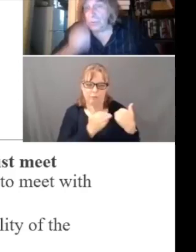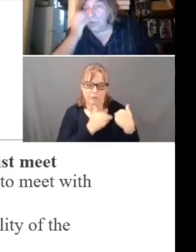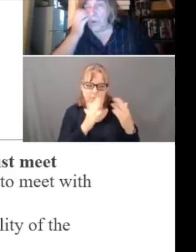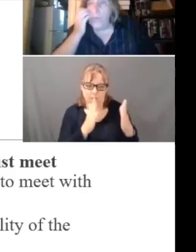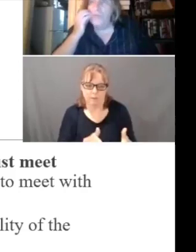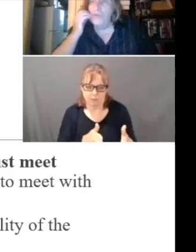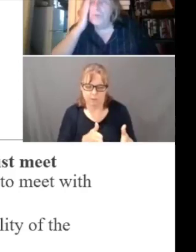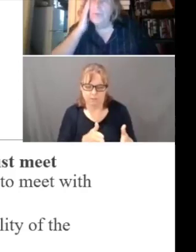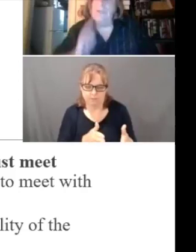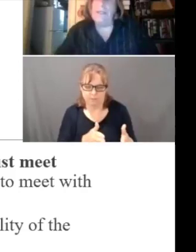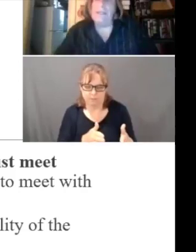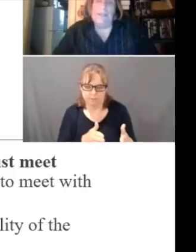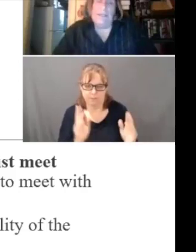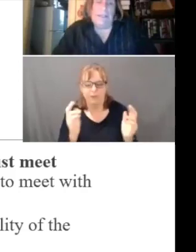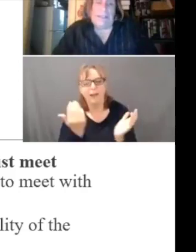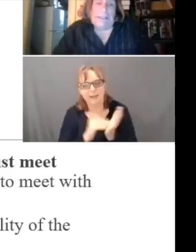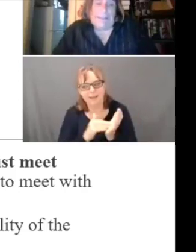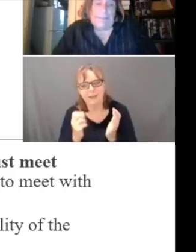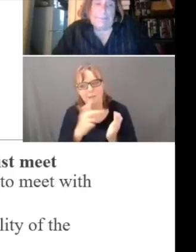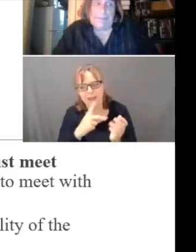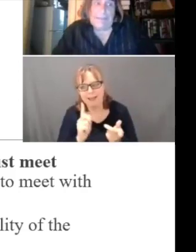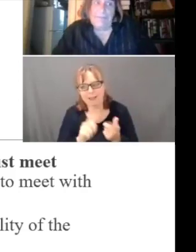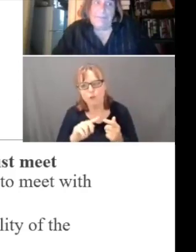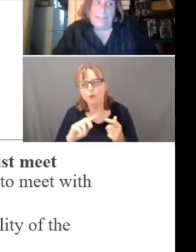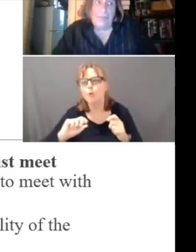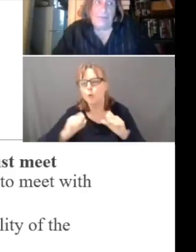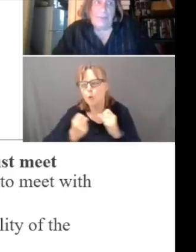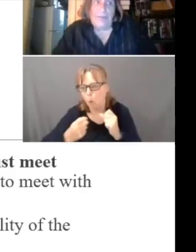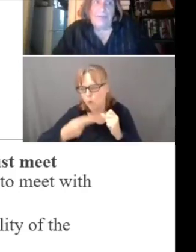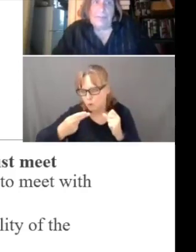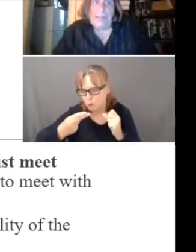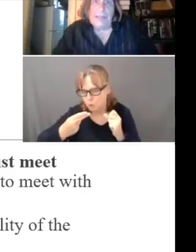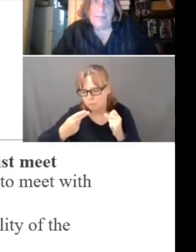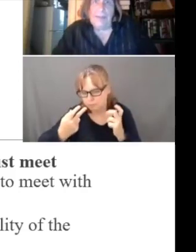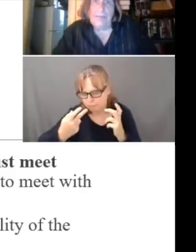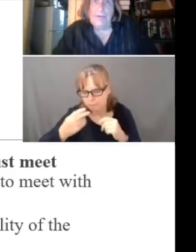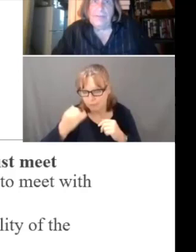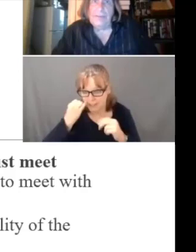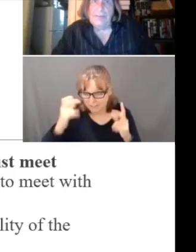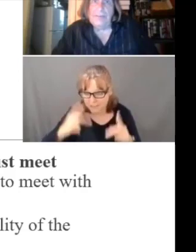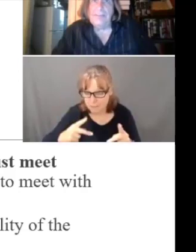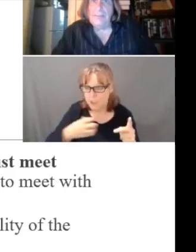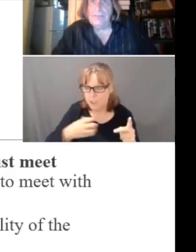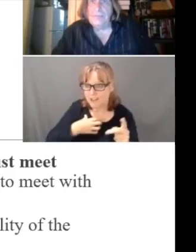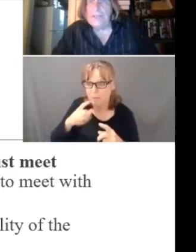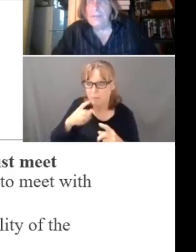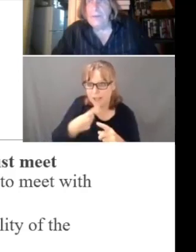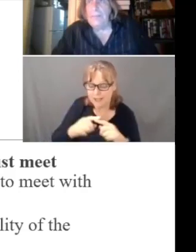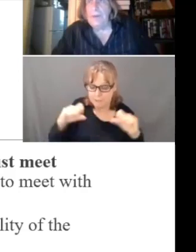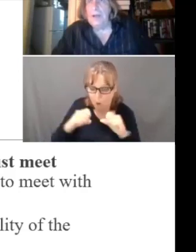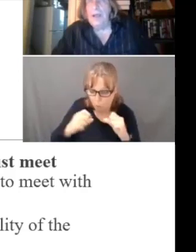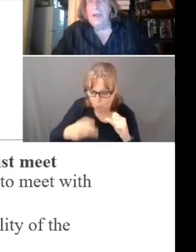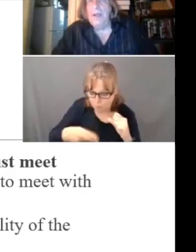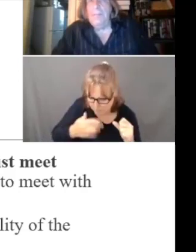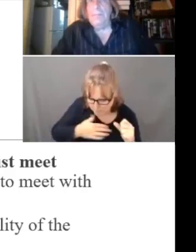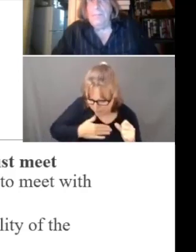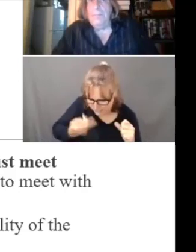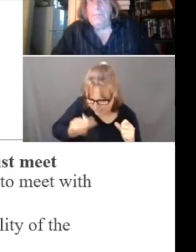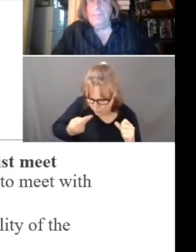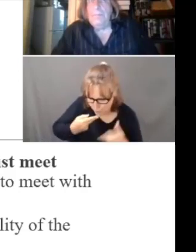cold soup complaint. If that's what somebody is complaining about, there is this sense of freedom among